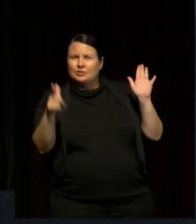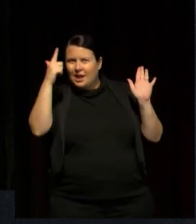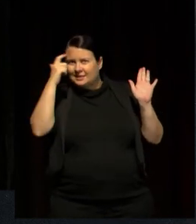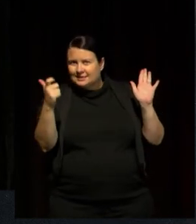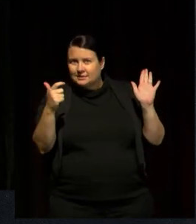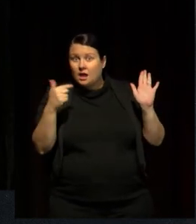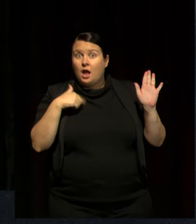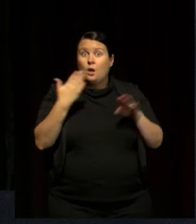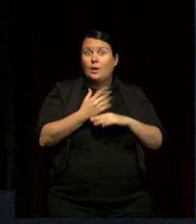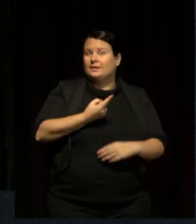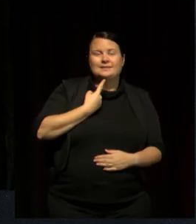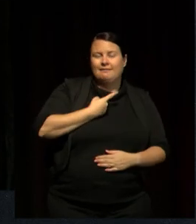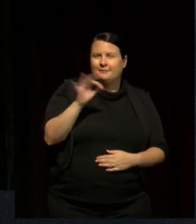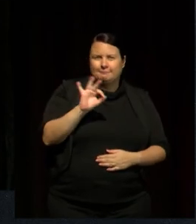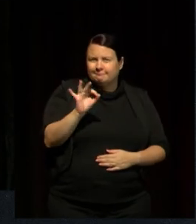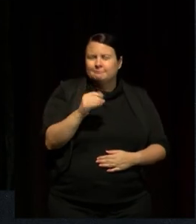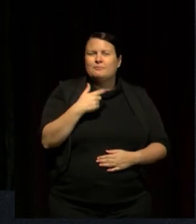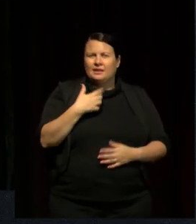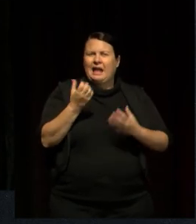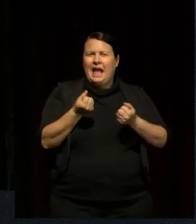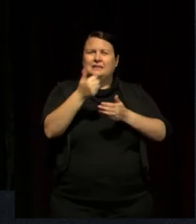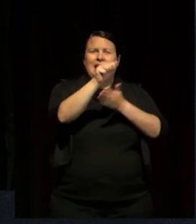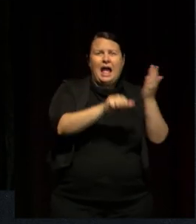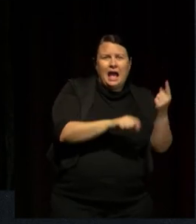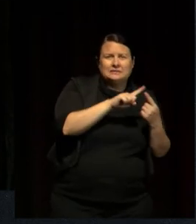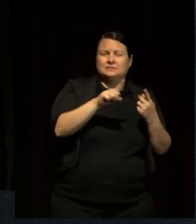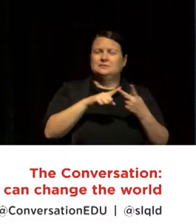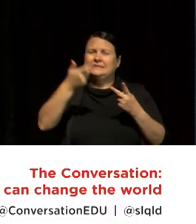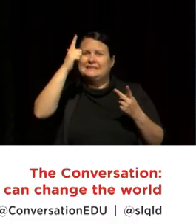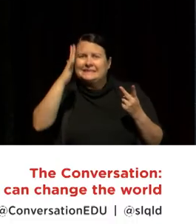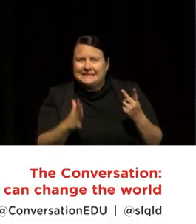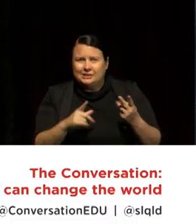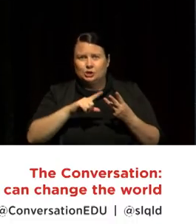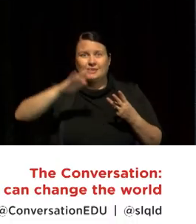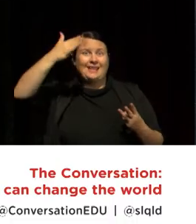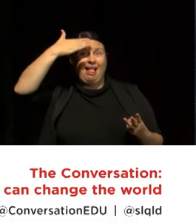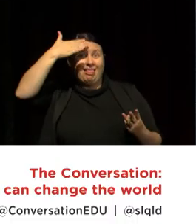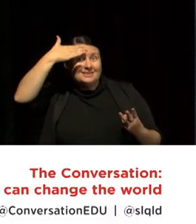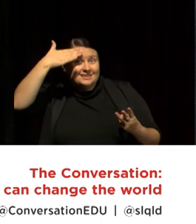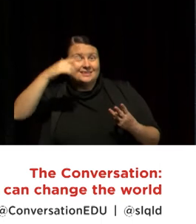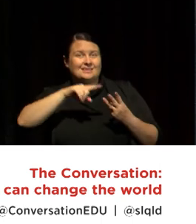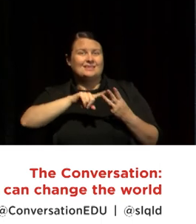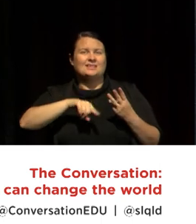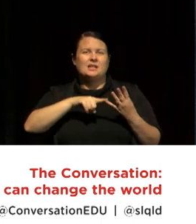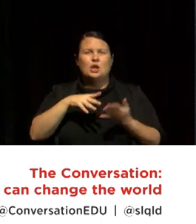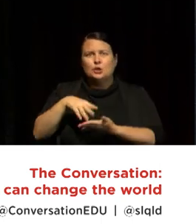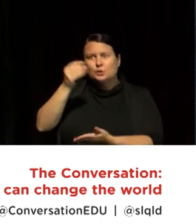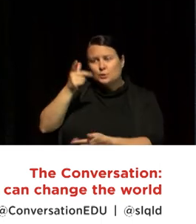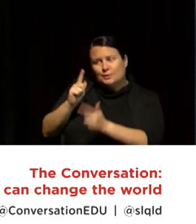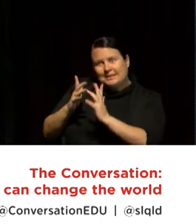alone. I worked with large teams of people, artists, teachers, elders, um, student teachers.